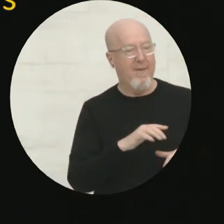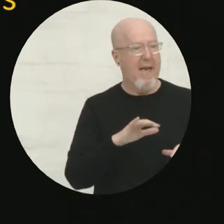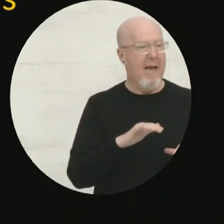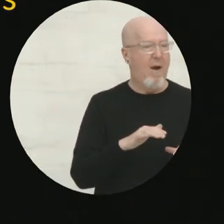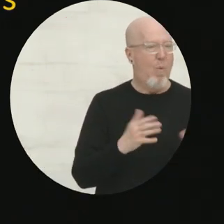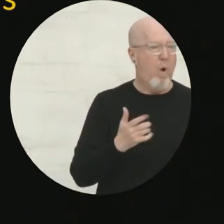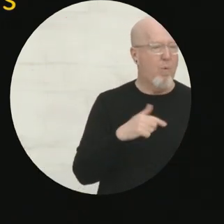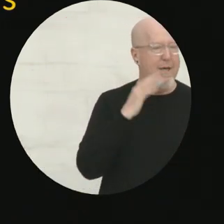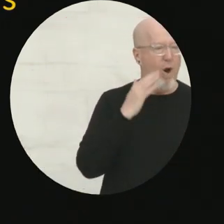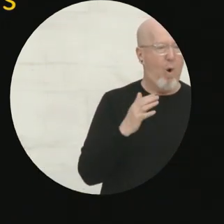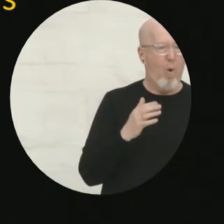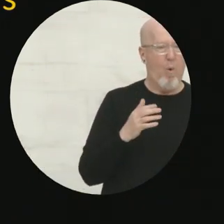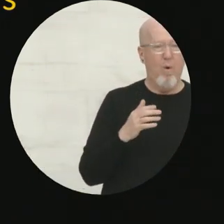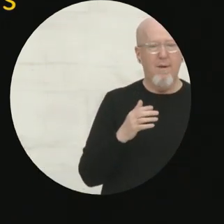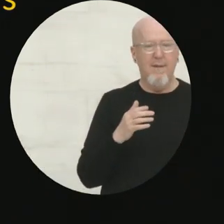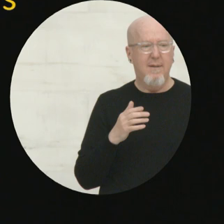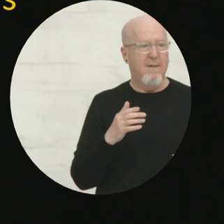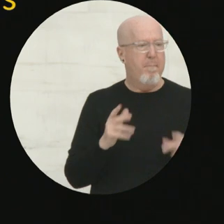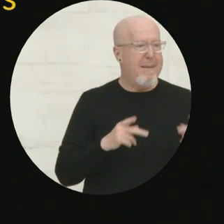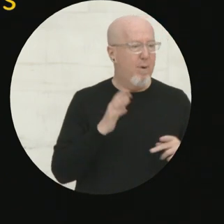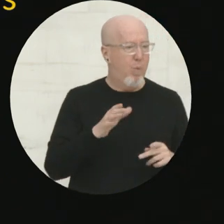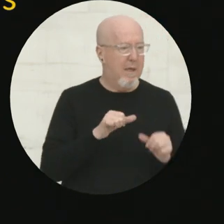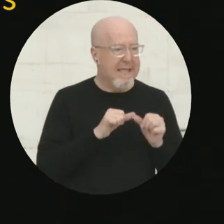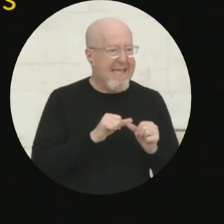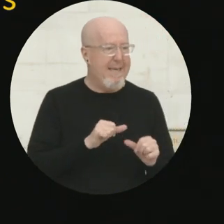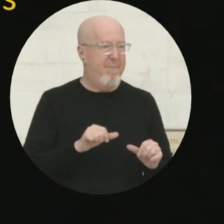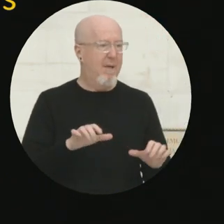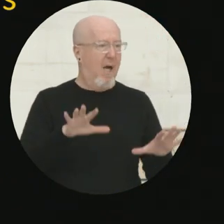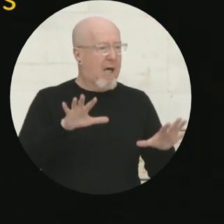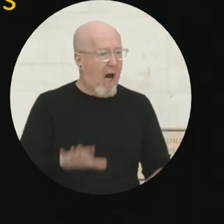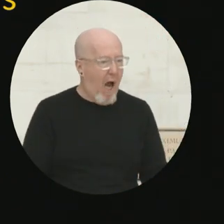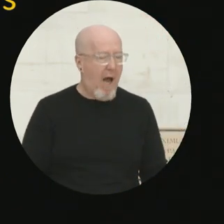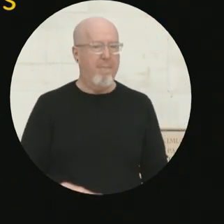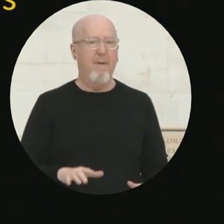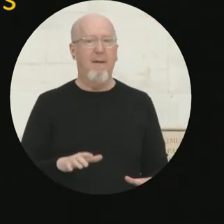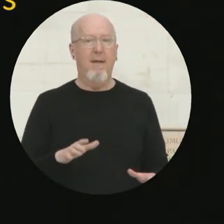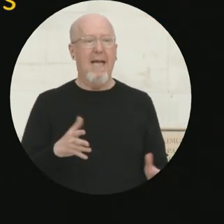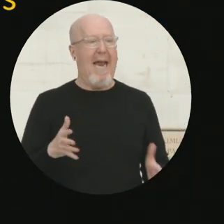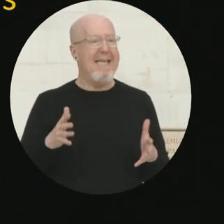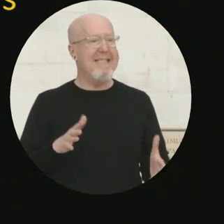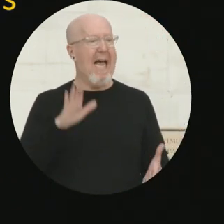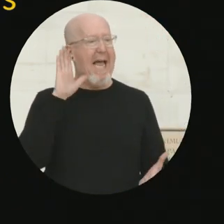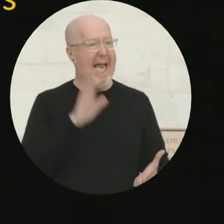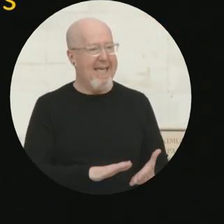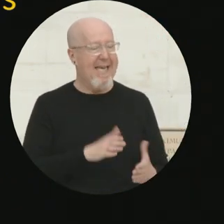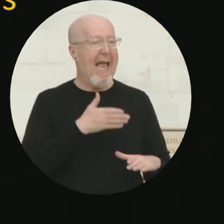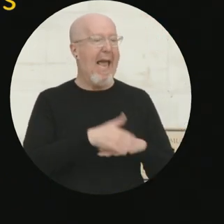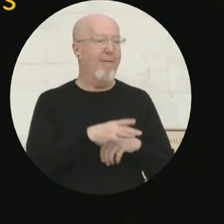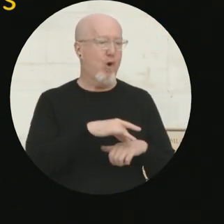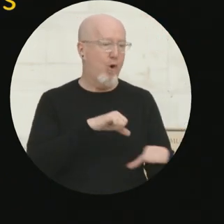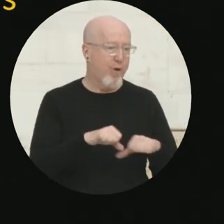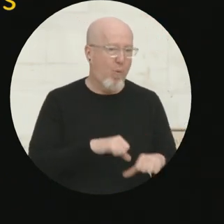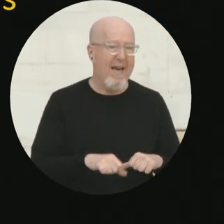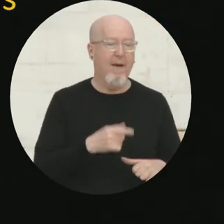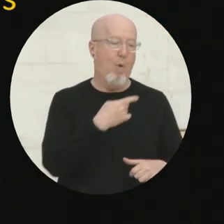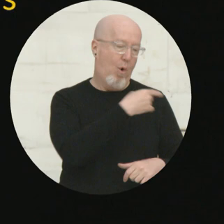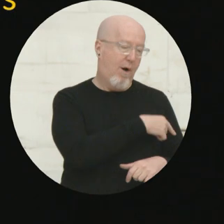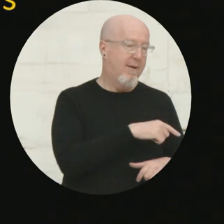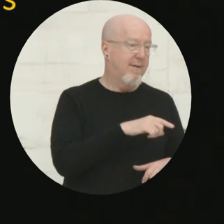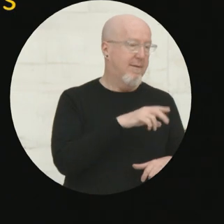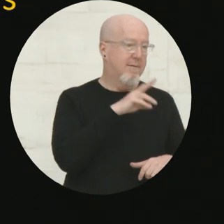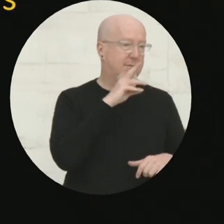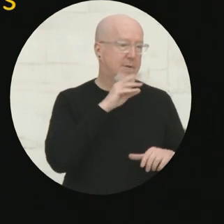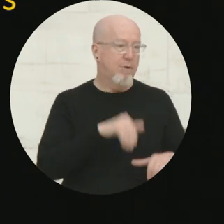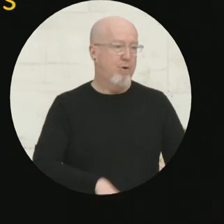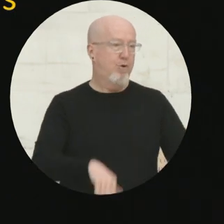ability to stay calm, focused, free of anxiety, after a major disaster like an earthquake. Or in this case, a